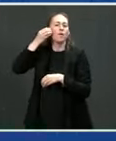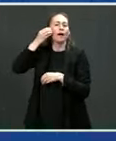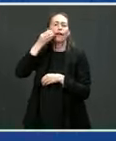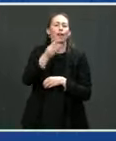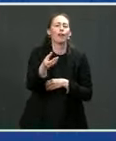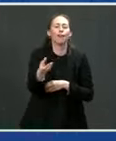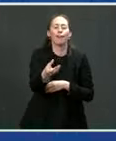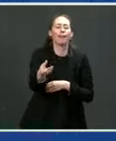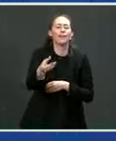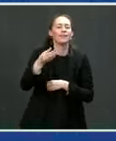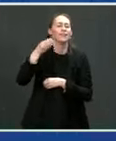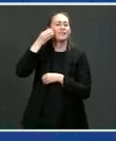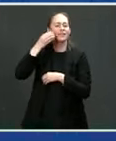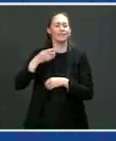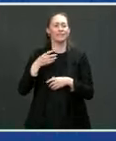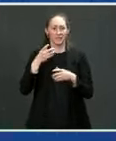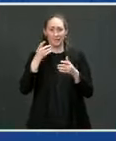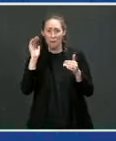Why don't you try it now?